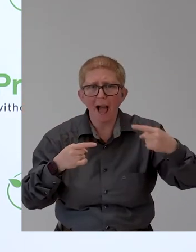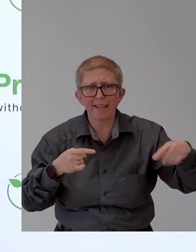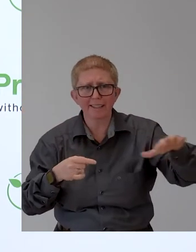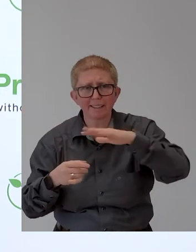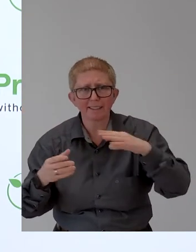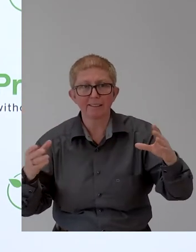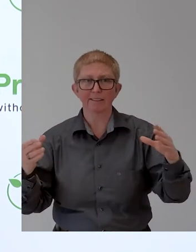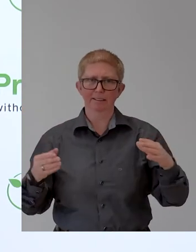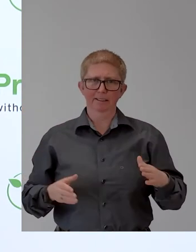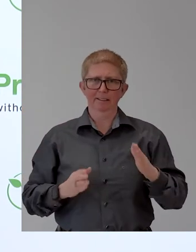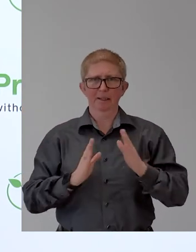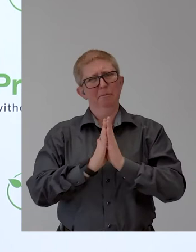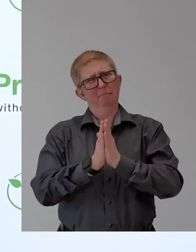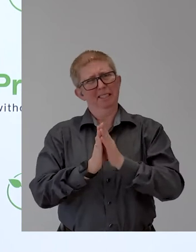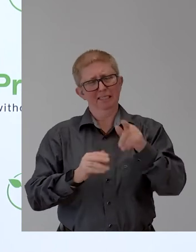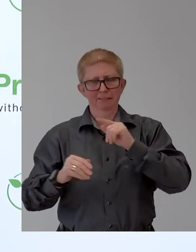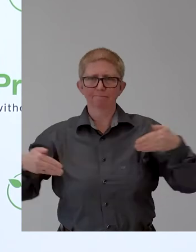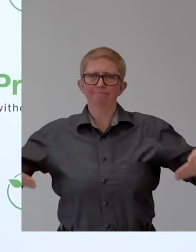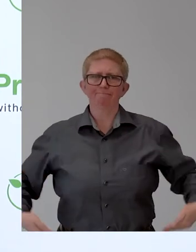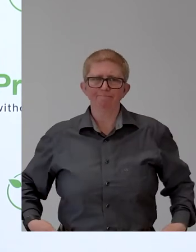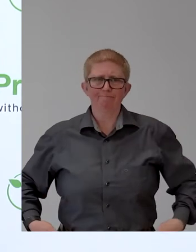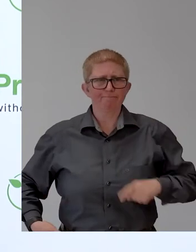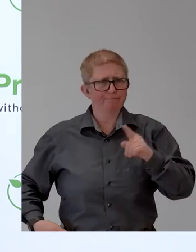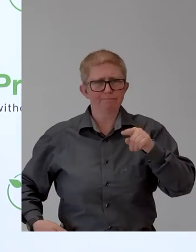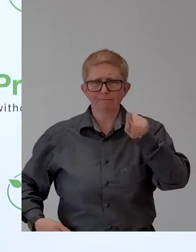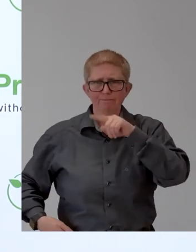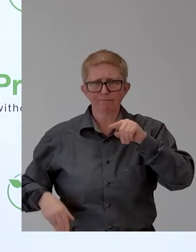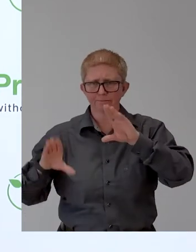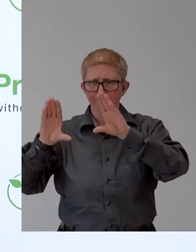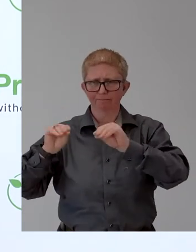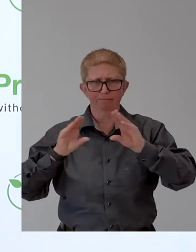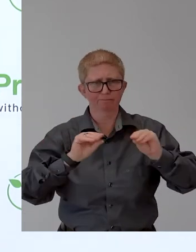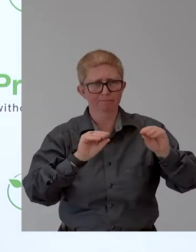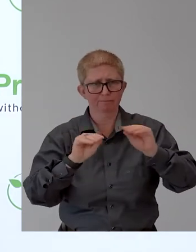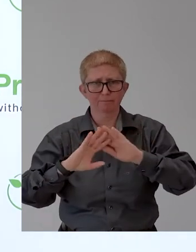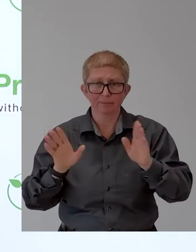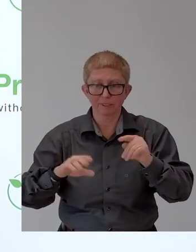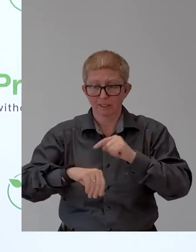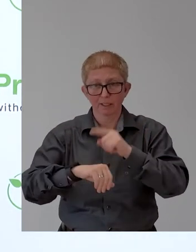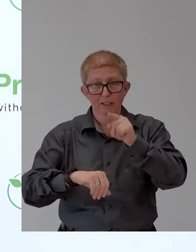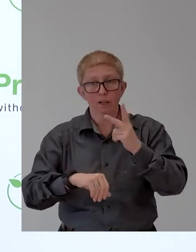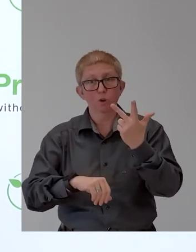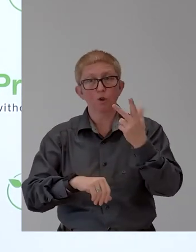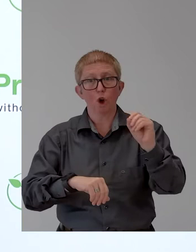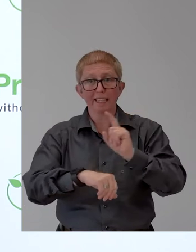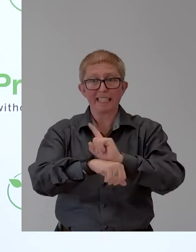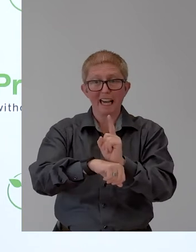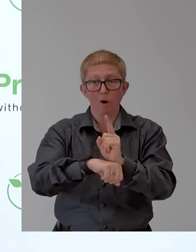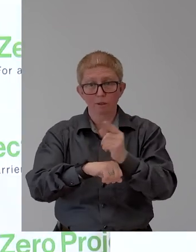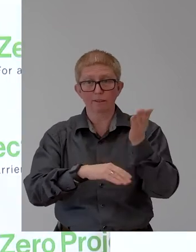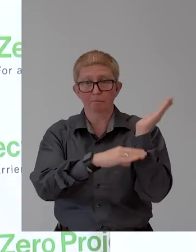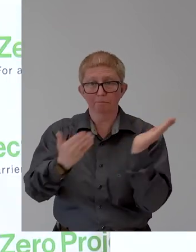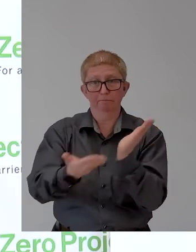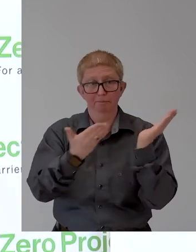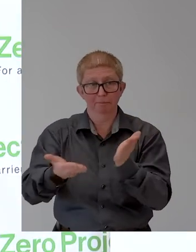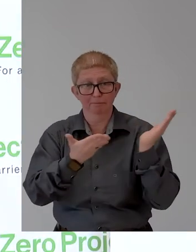disciplined. You will be muted if you're not talking and please respect the 30 seconds limit. So